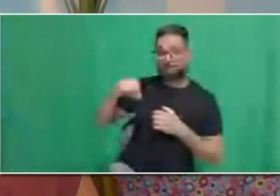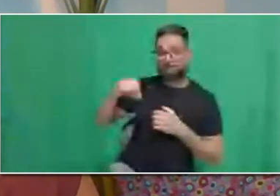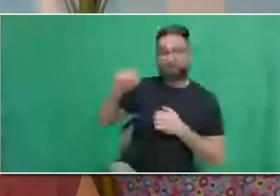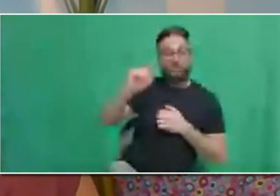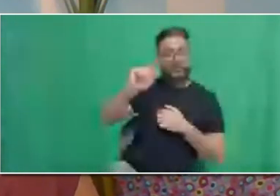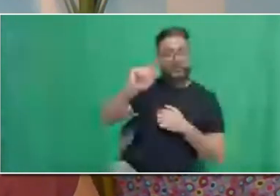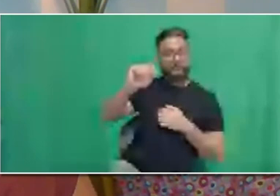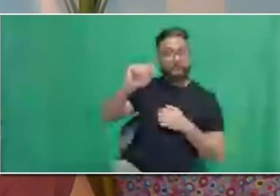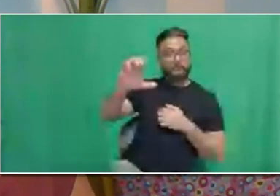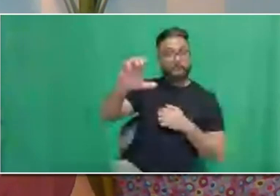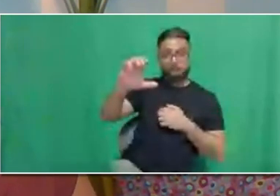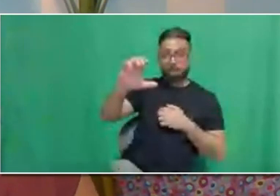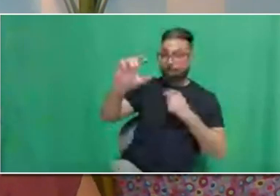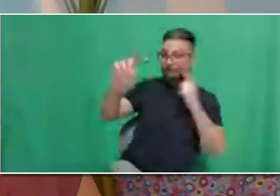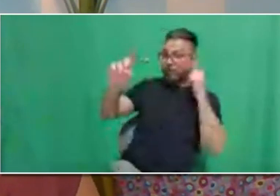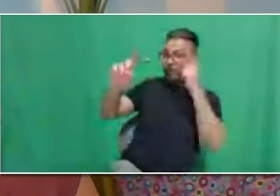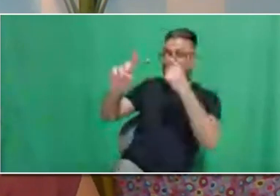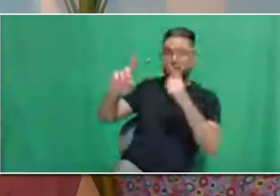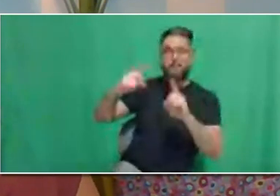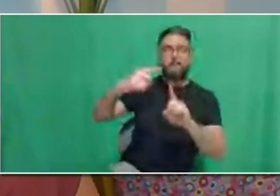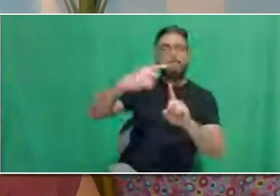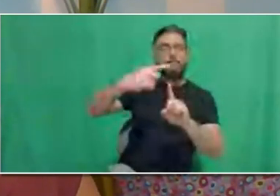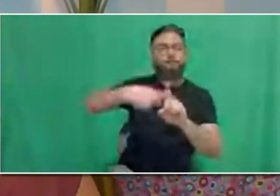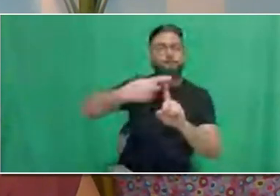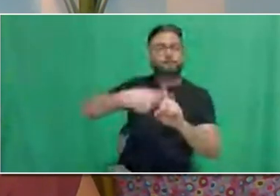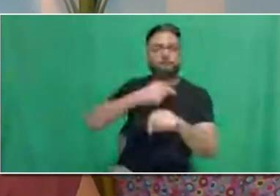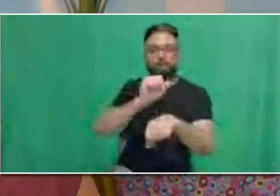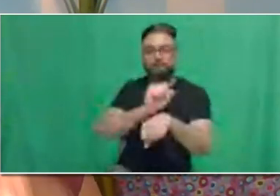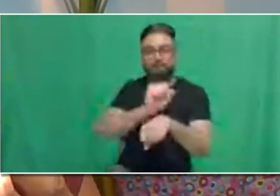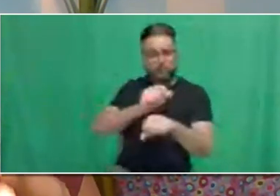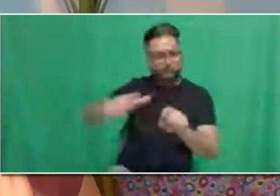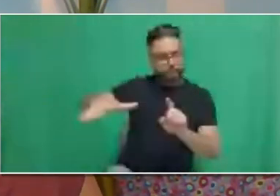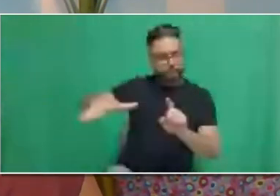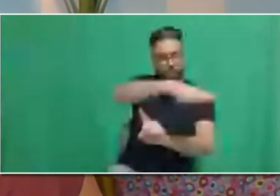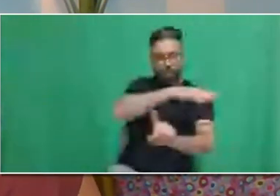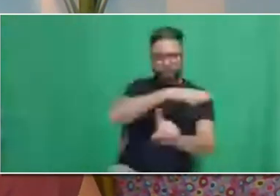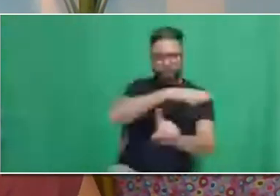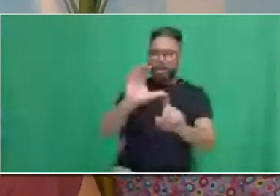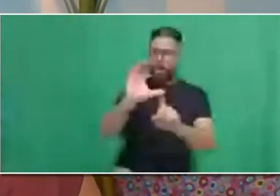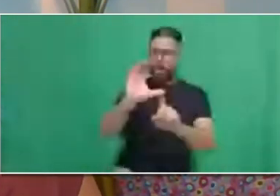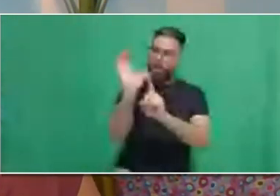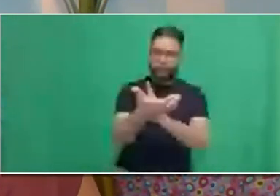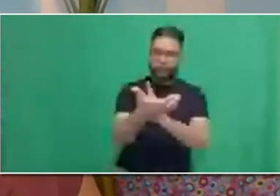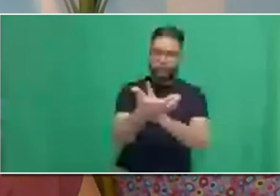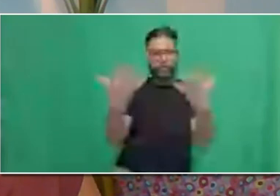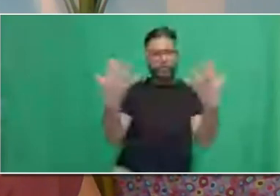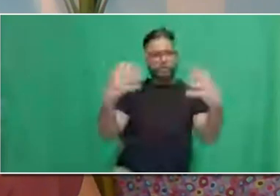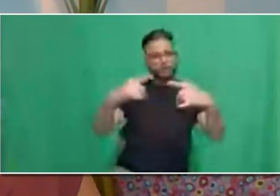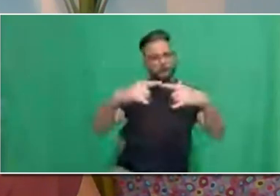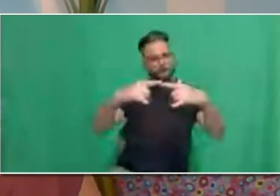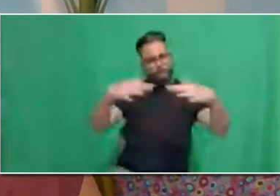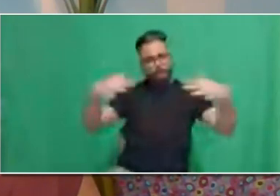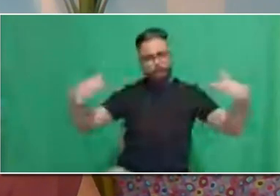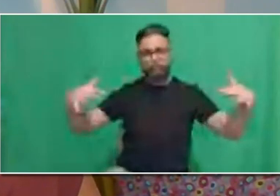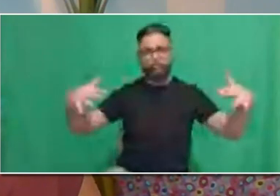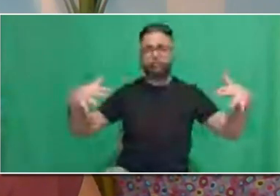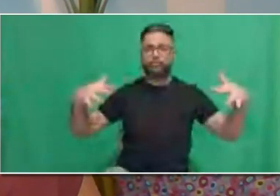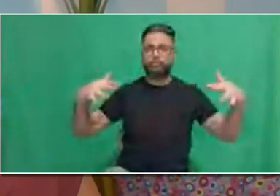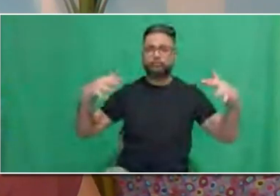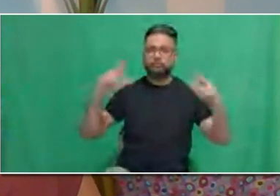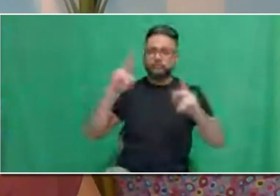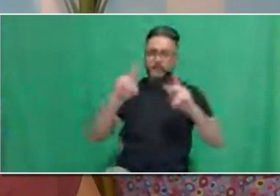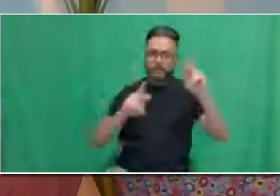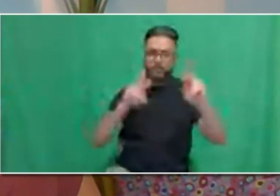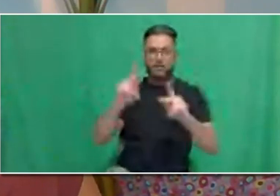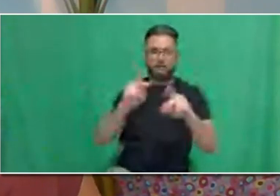that is truly representative of the communities and services. The TTC is committed to principles of diversity and inclusion,